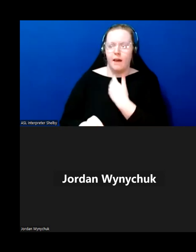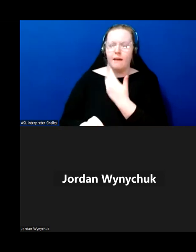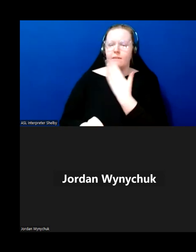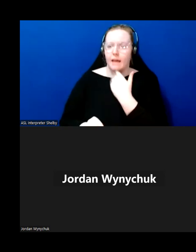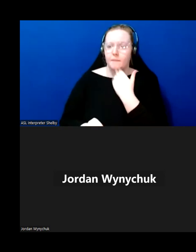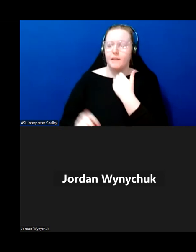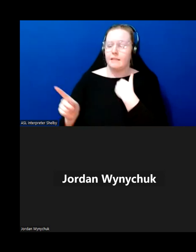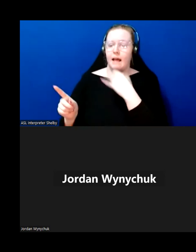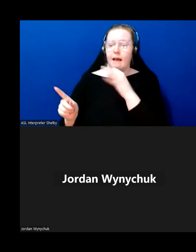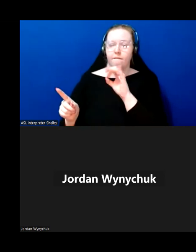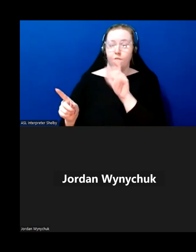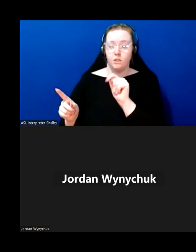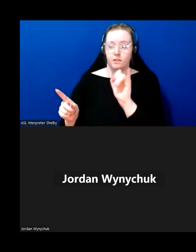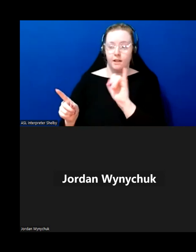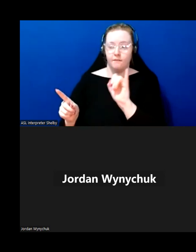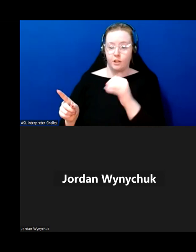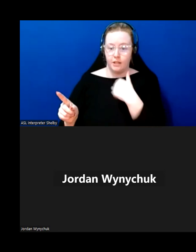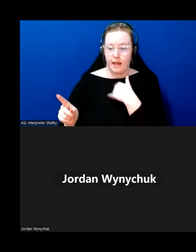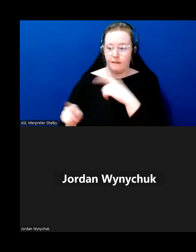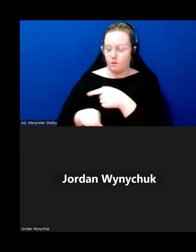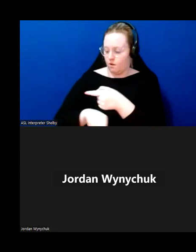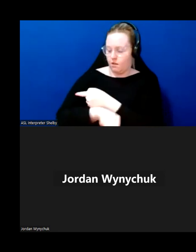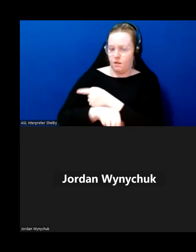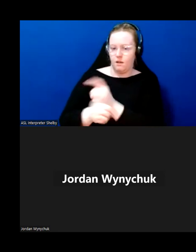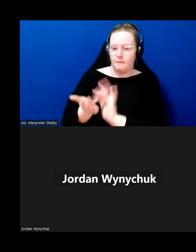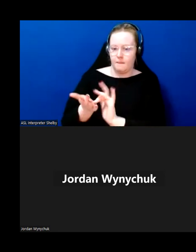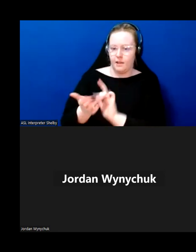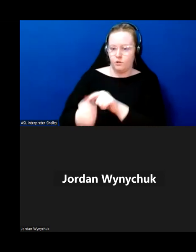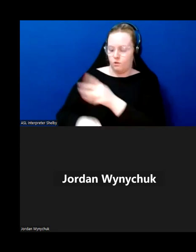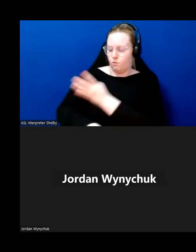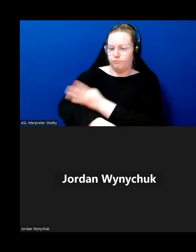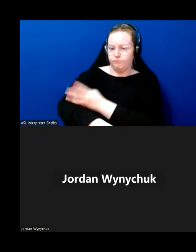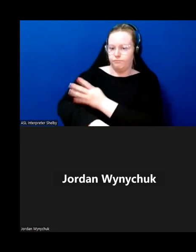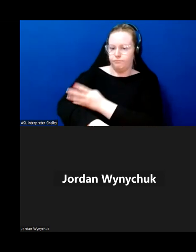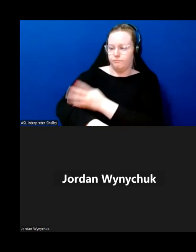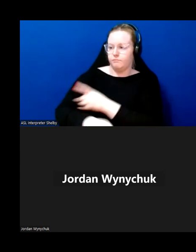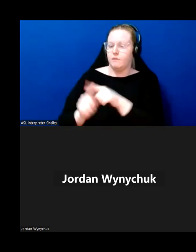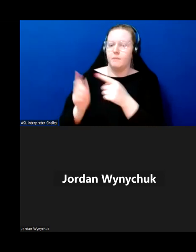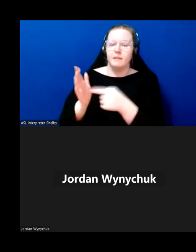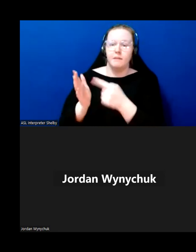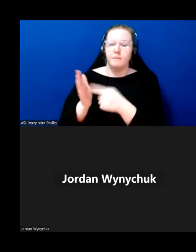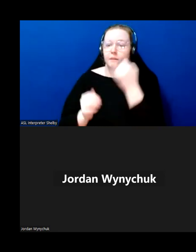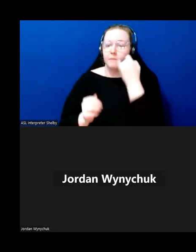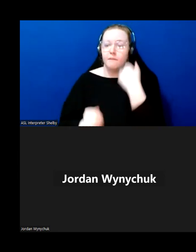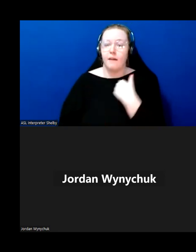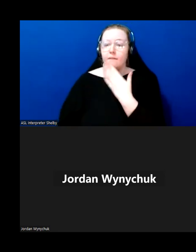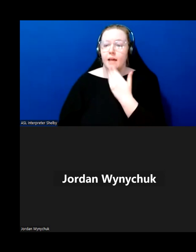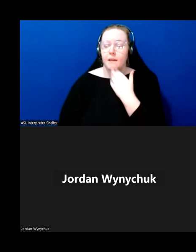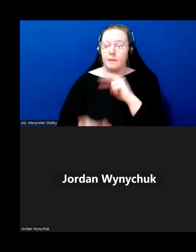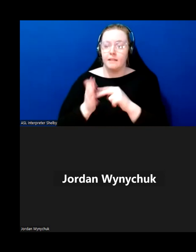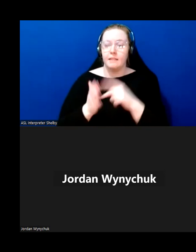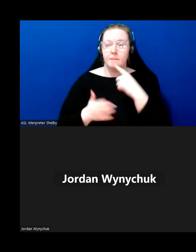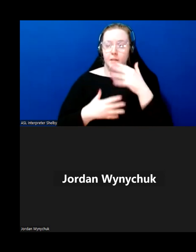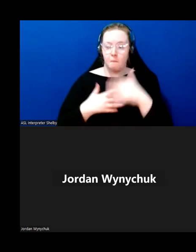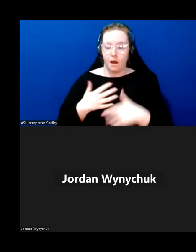with you know diabetes you sometimes uh lose circulation in your in your extremities